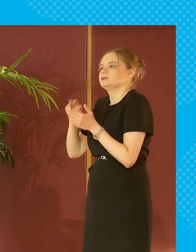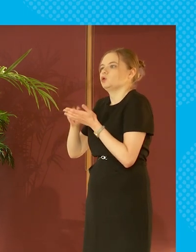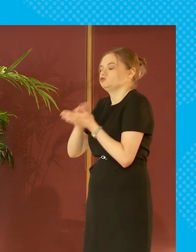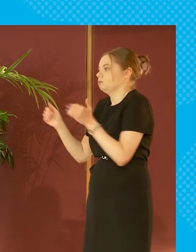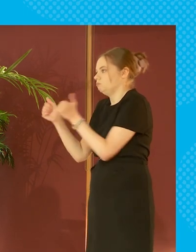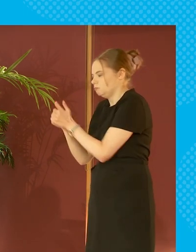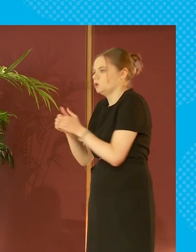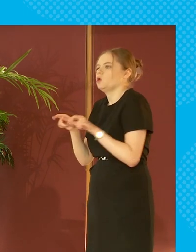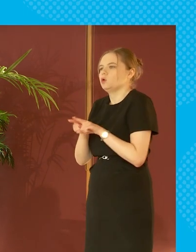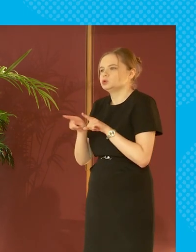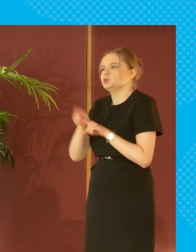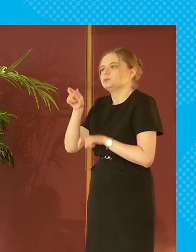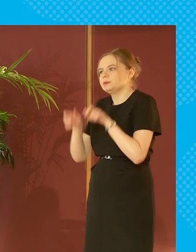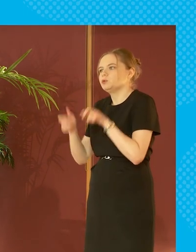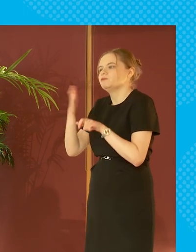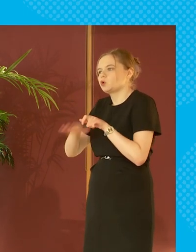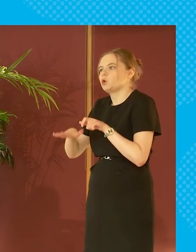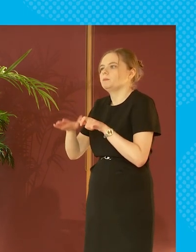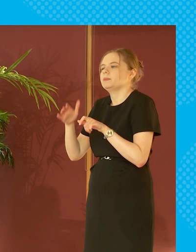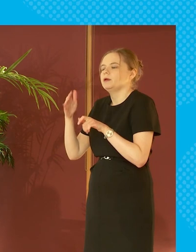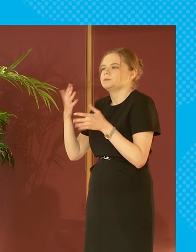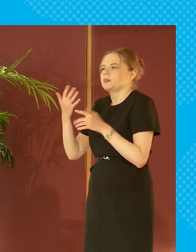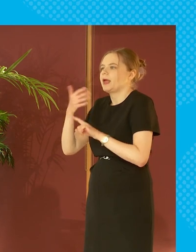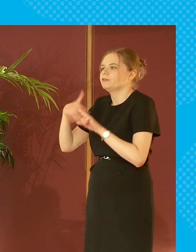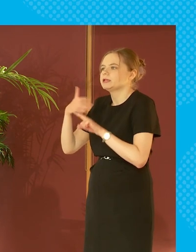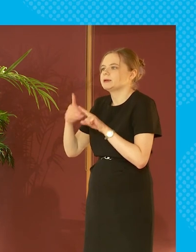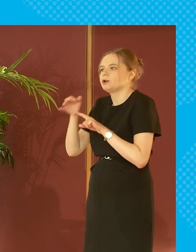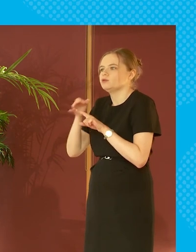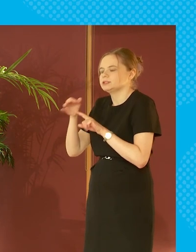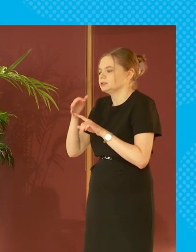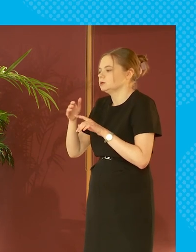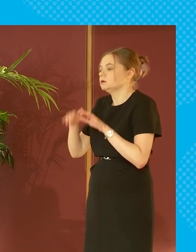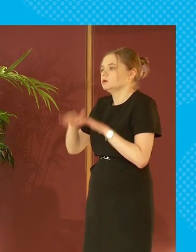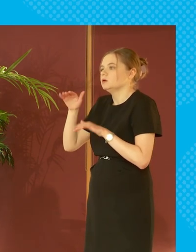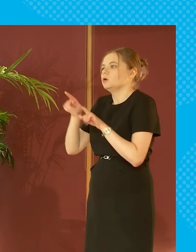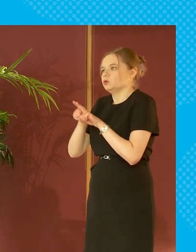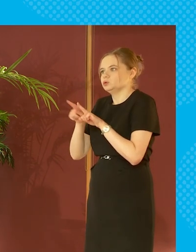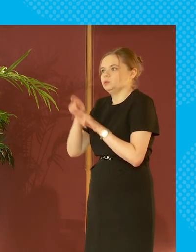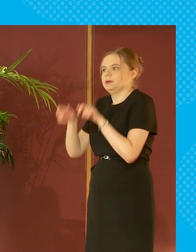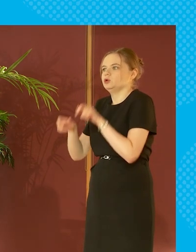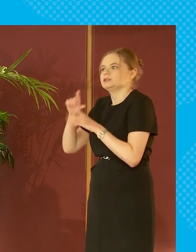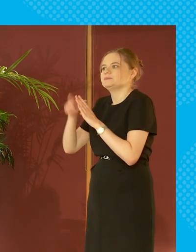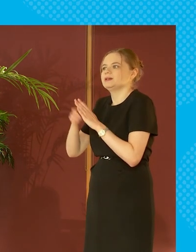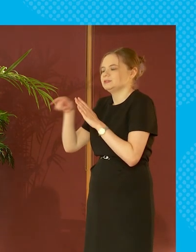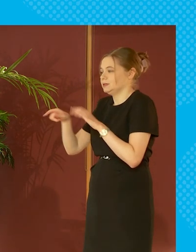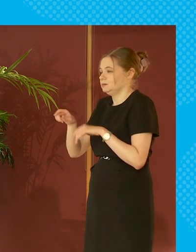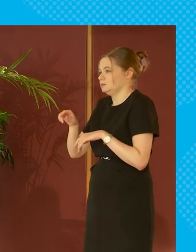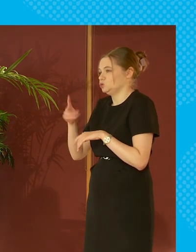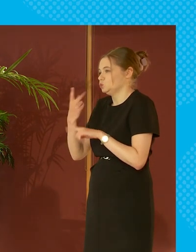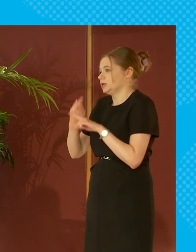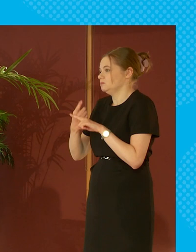people from an ethnic minority background were twice as likely and people with a disability twice as likely to be on non-standard